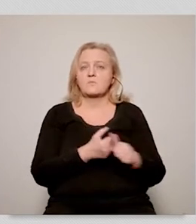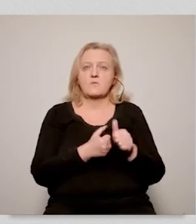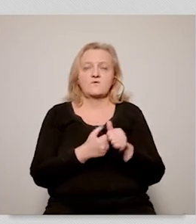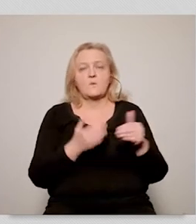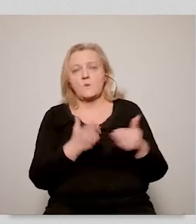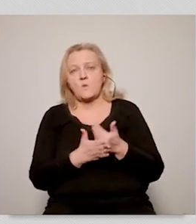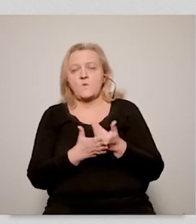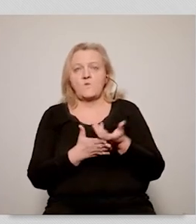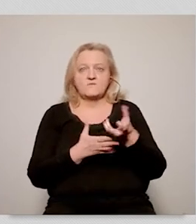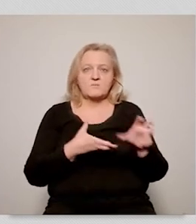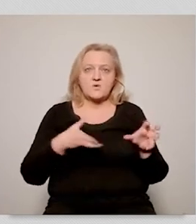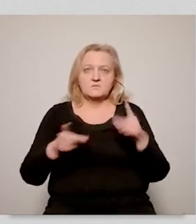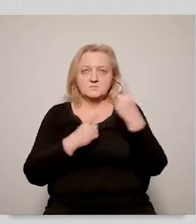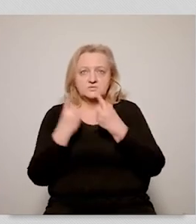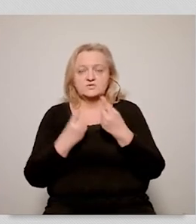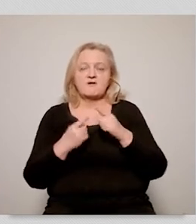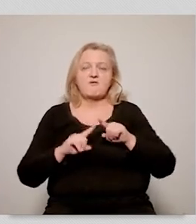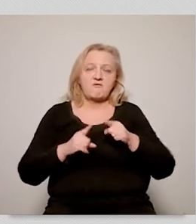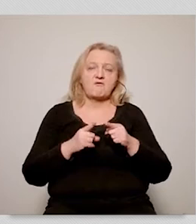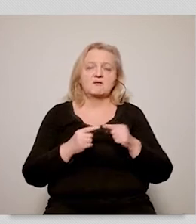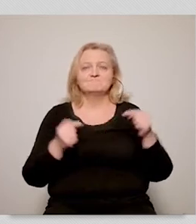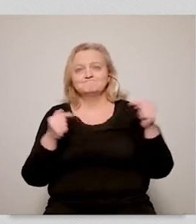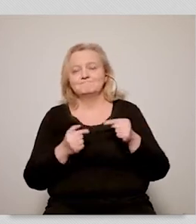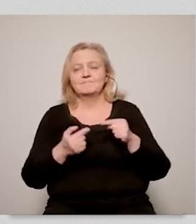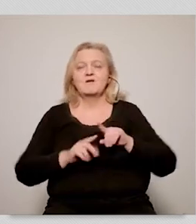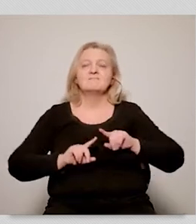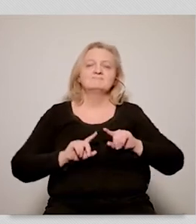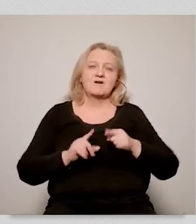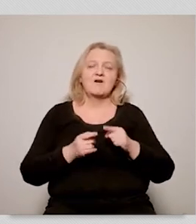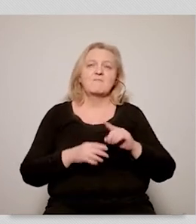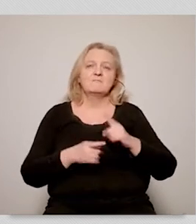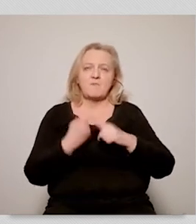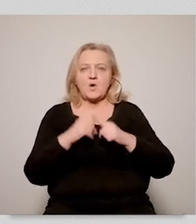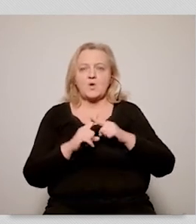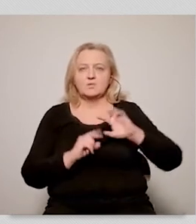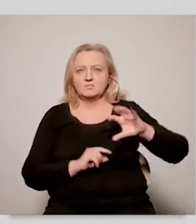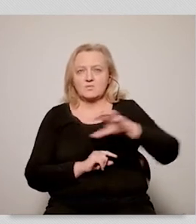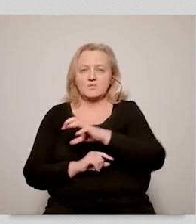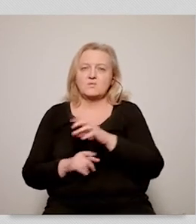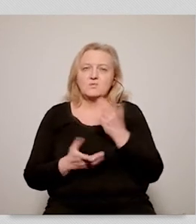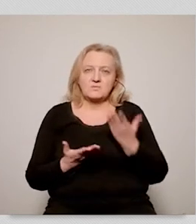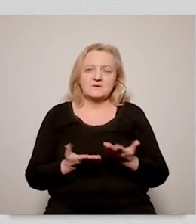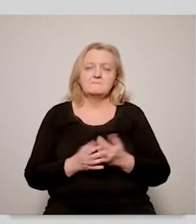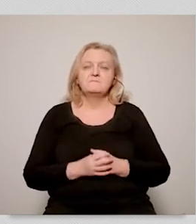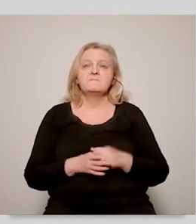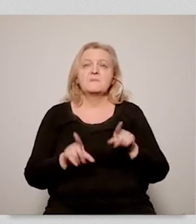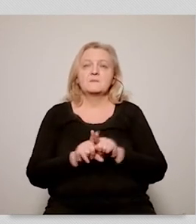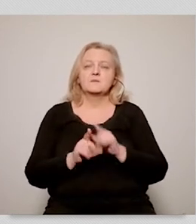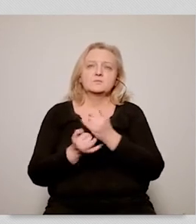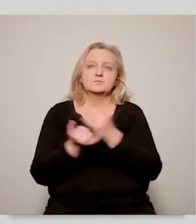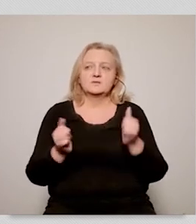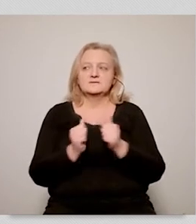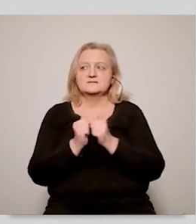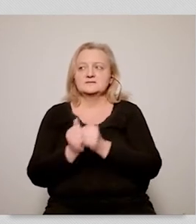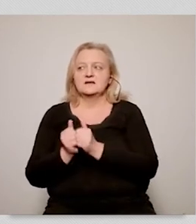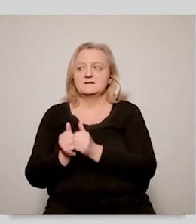project is going to create new tensions and new divisions on the political scene in the European